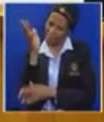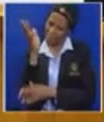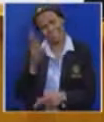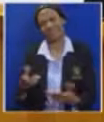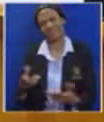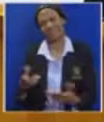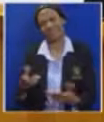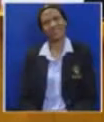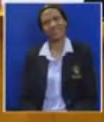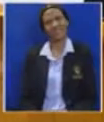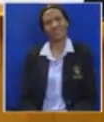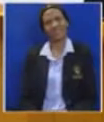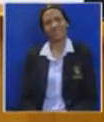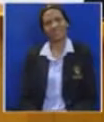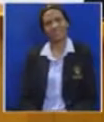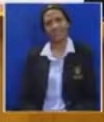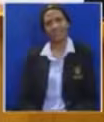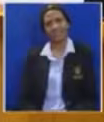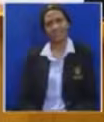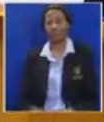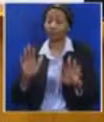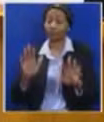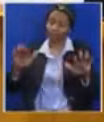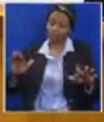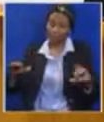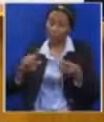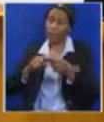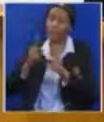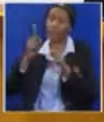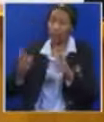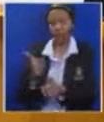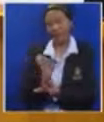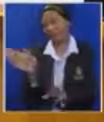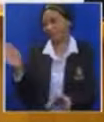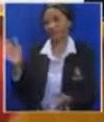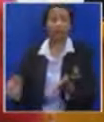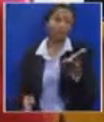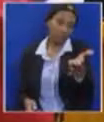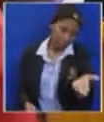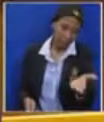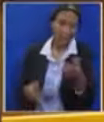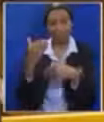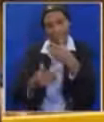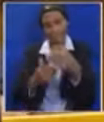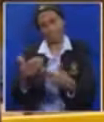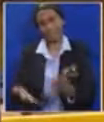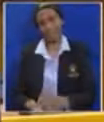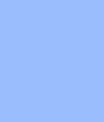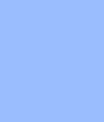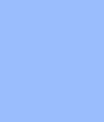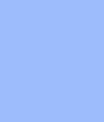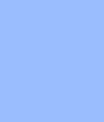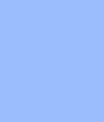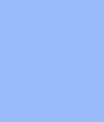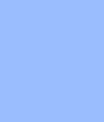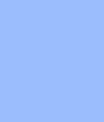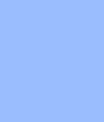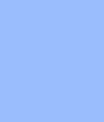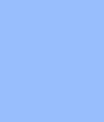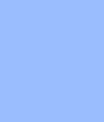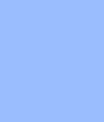Honorable That's not point of order. Continue, Honorable Member. Thank you, House Chair.